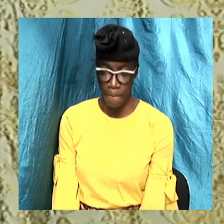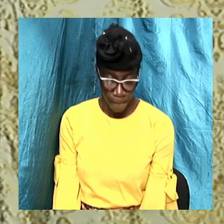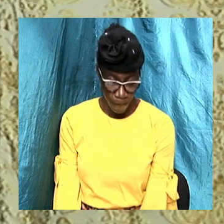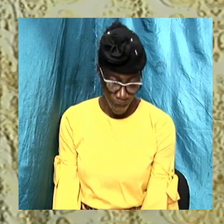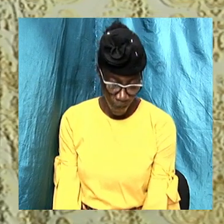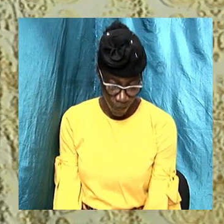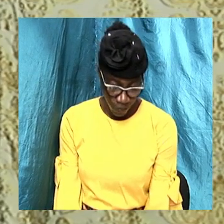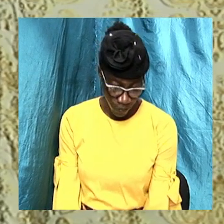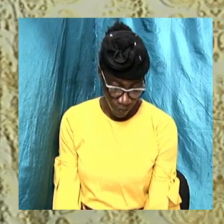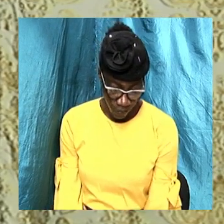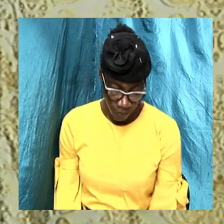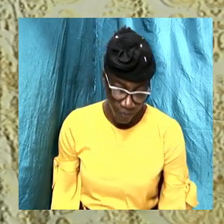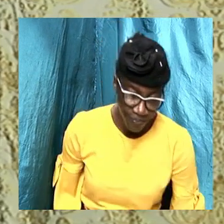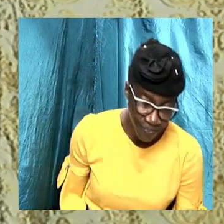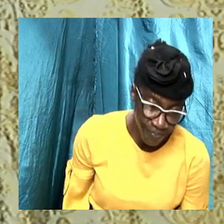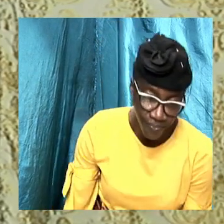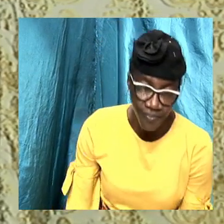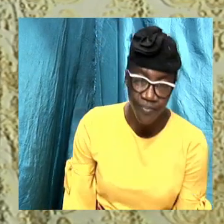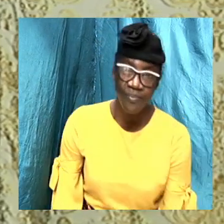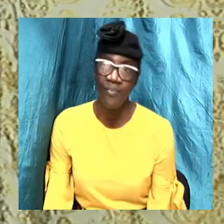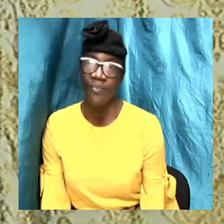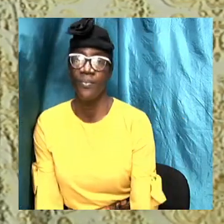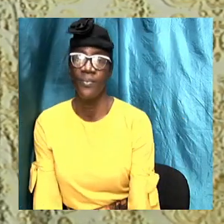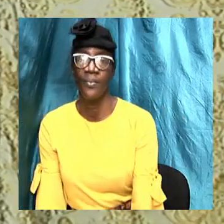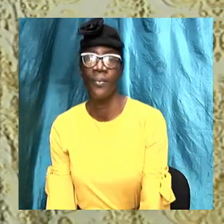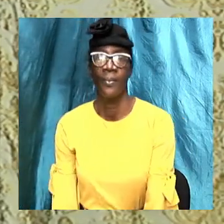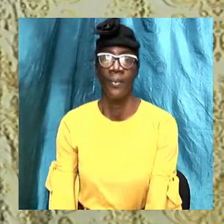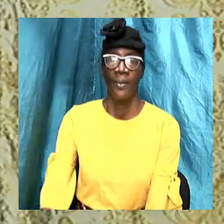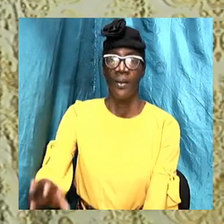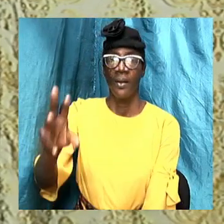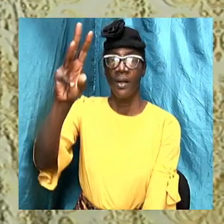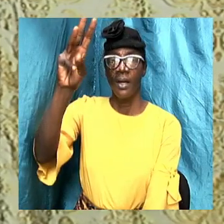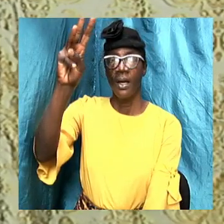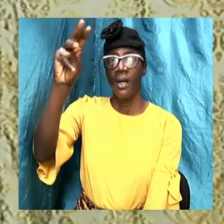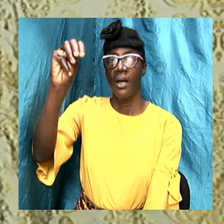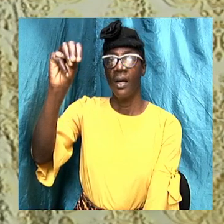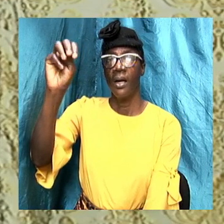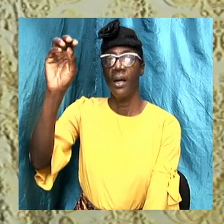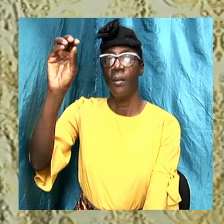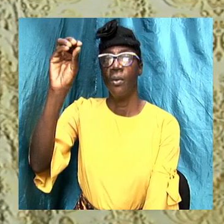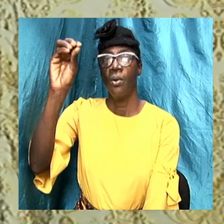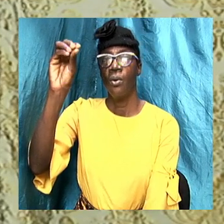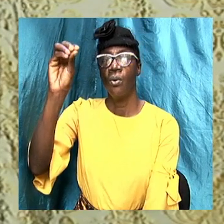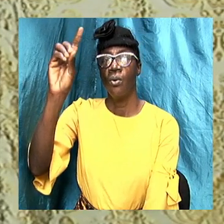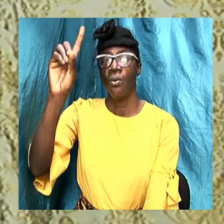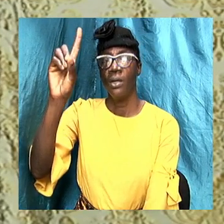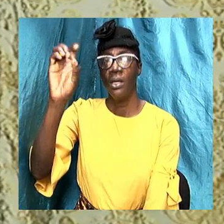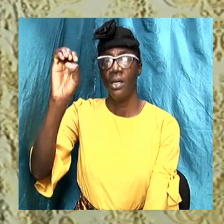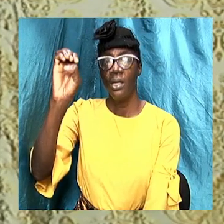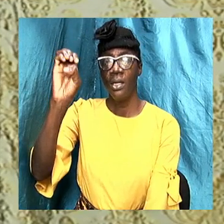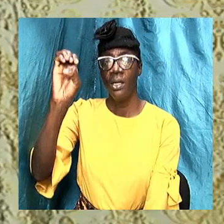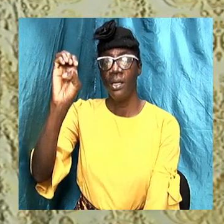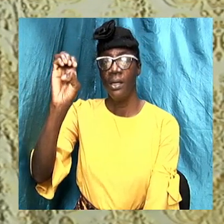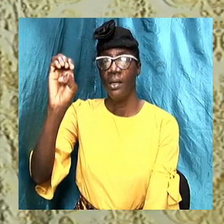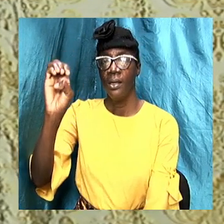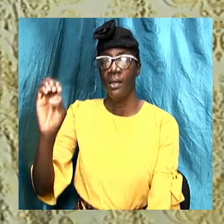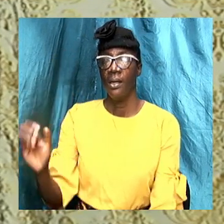Amen. So let us now look at the mode of baptism What is the mode of baptism